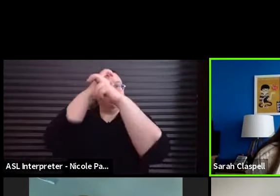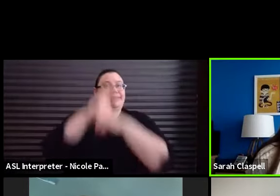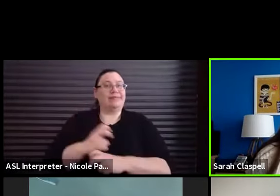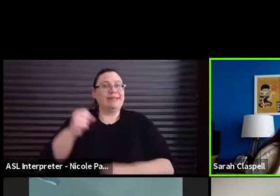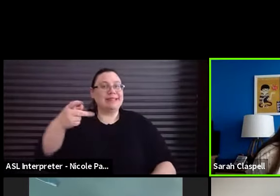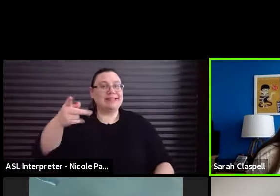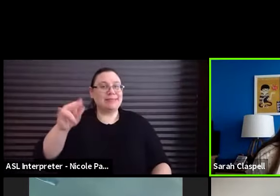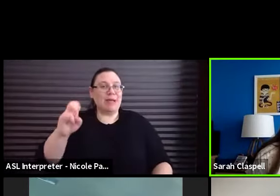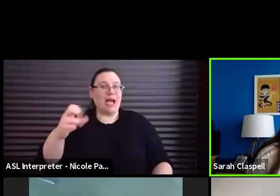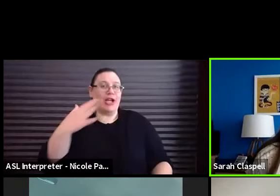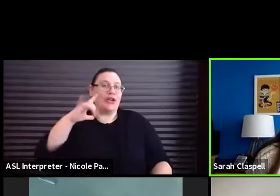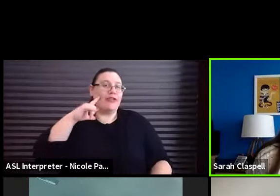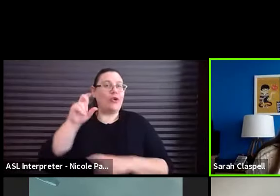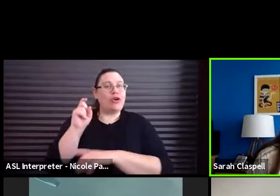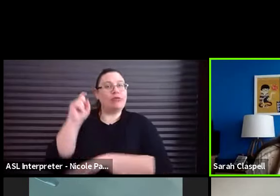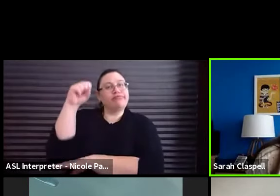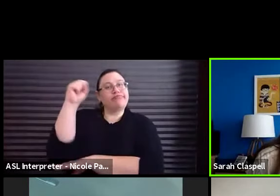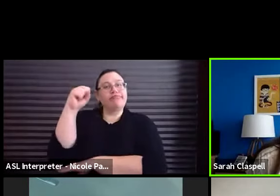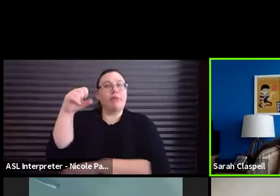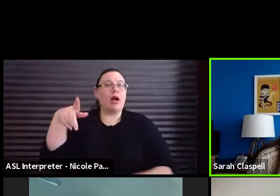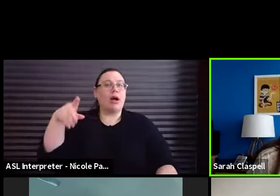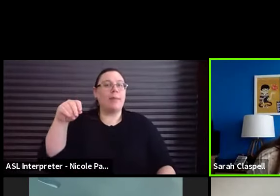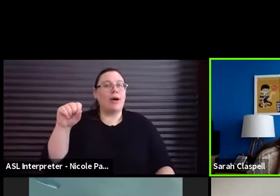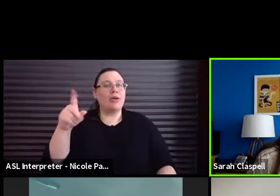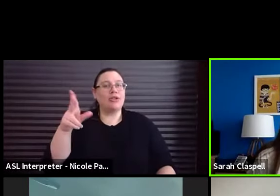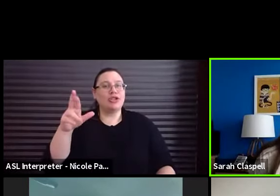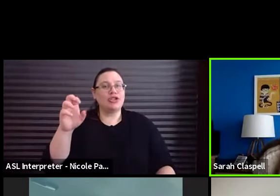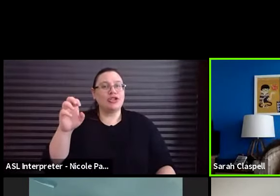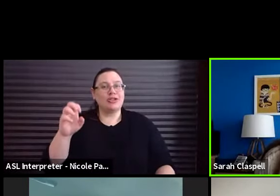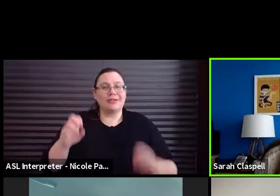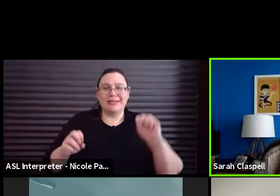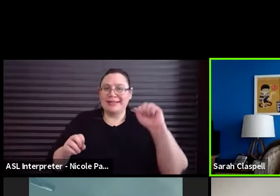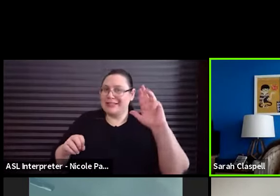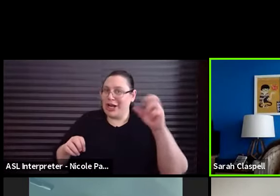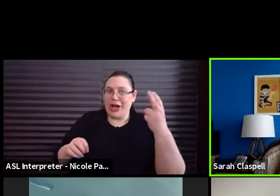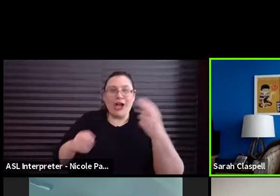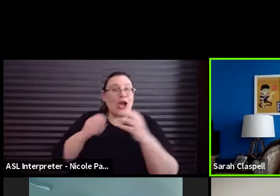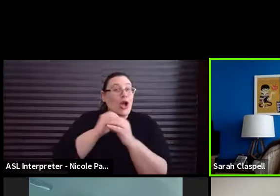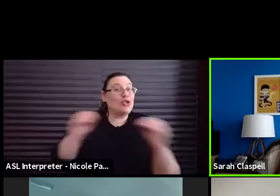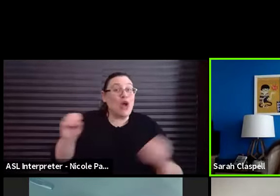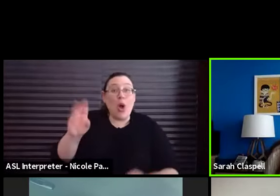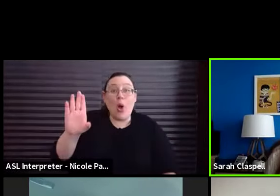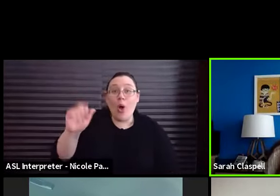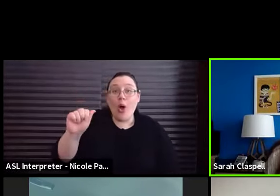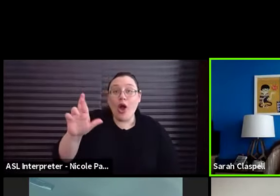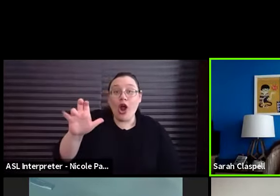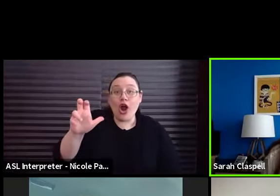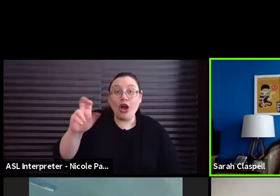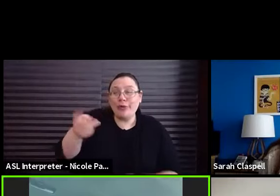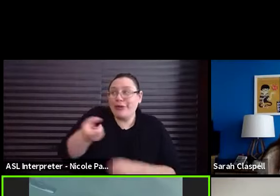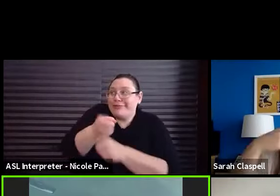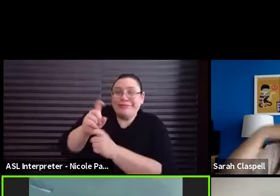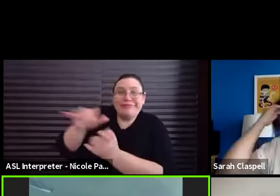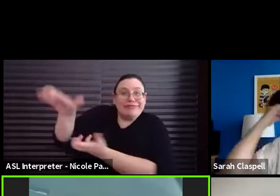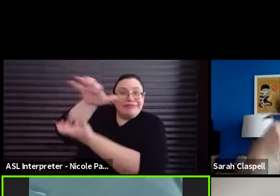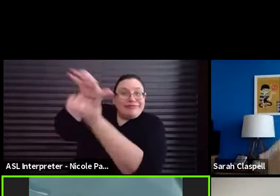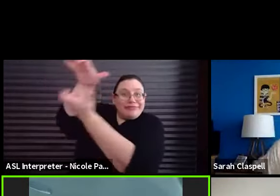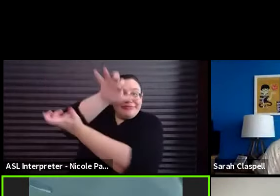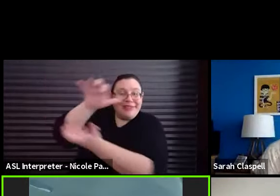Mm-hmm. Great. Yeah. No, no carbon footprint on a unicycle with training wheels.